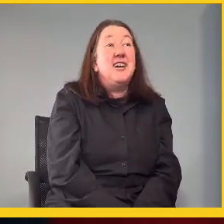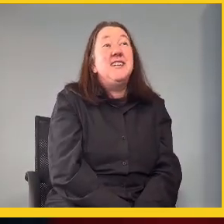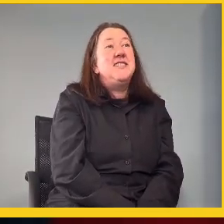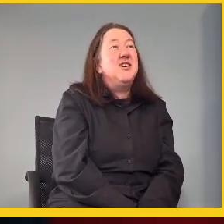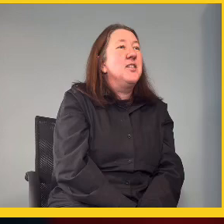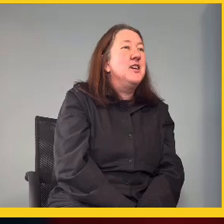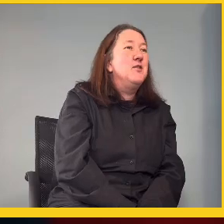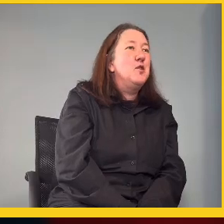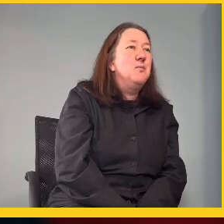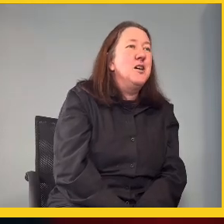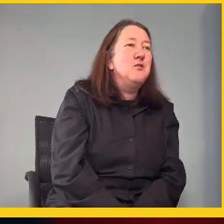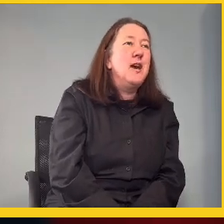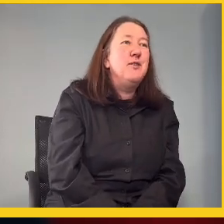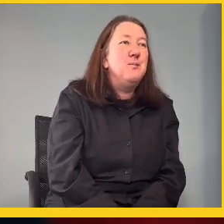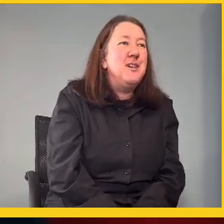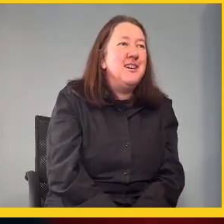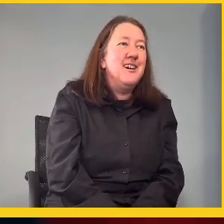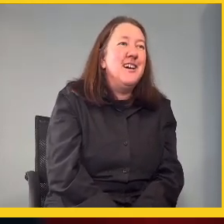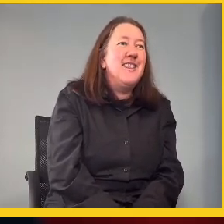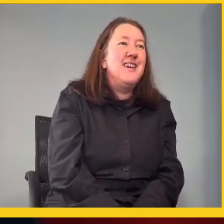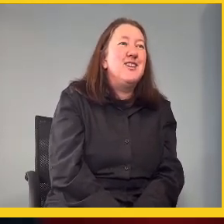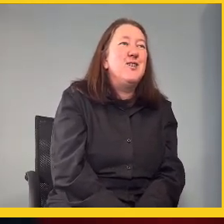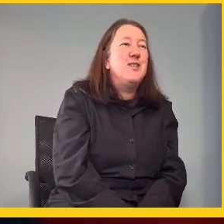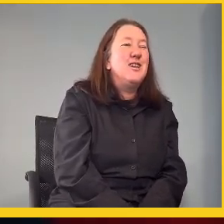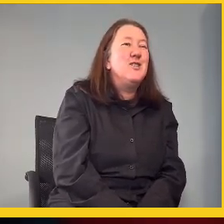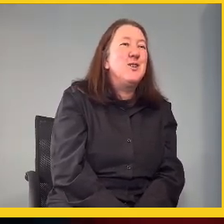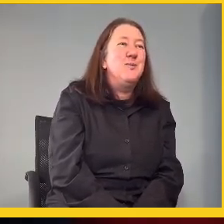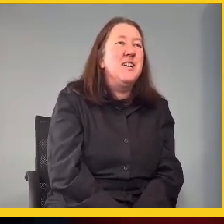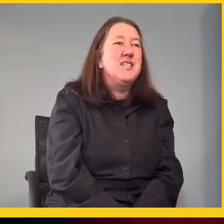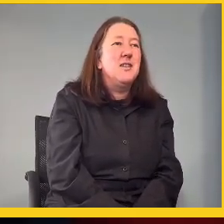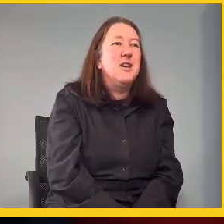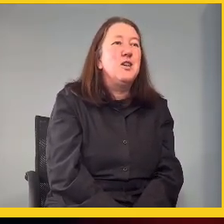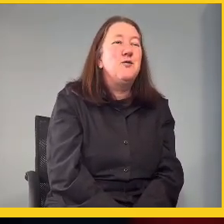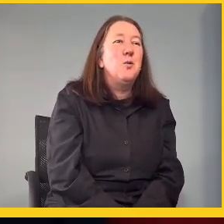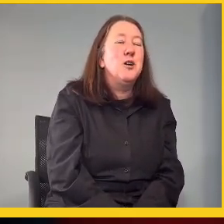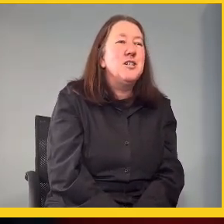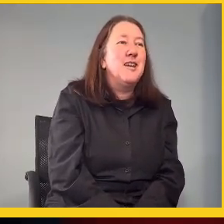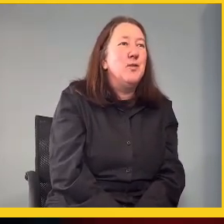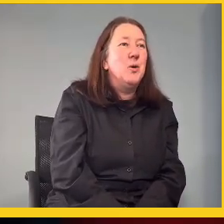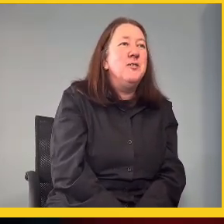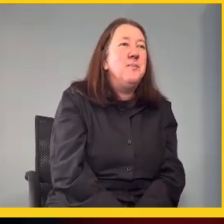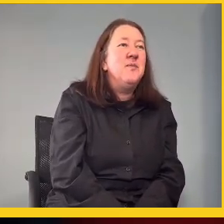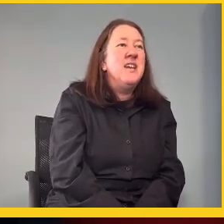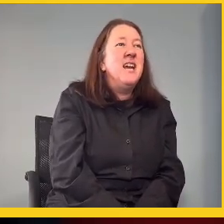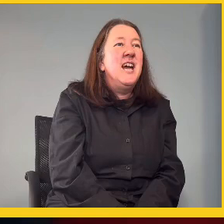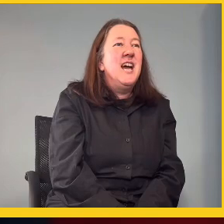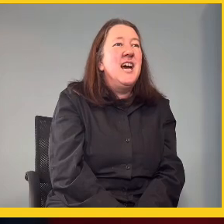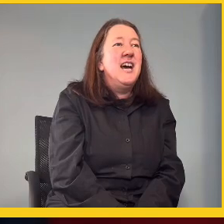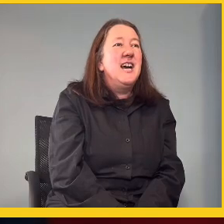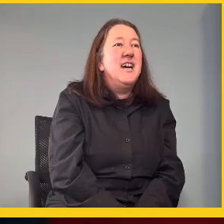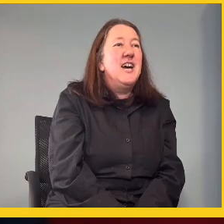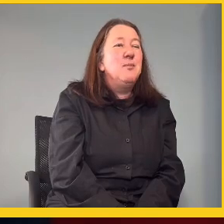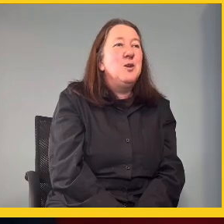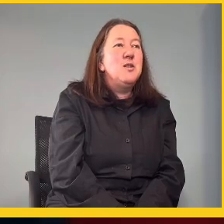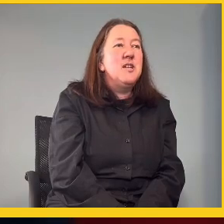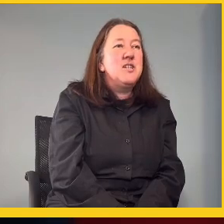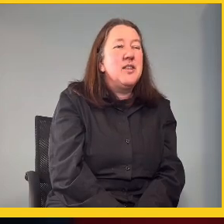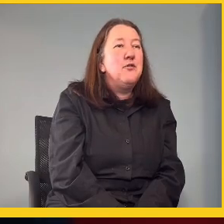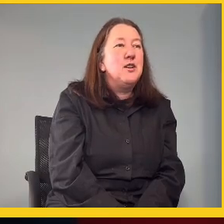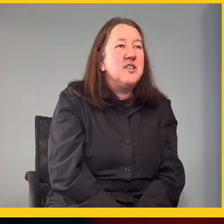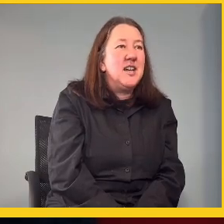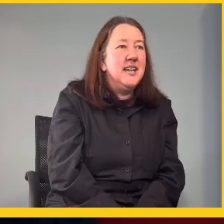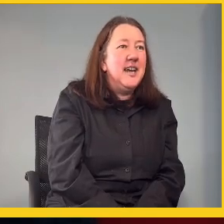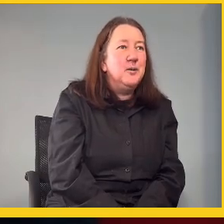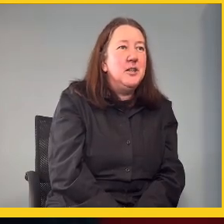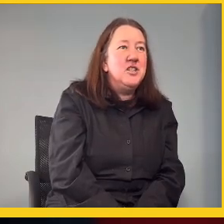Yes. Right. So thank you very much for having me here. Thank you. Thank you so much. And thank you for watching everyone. I'm using